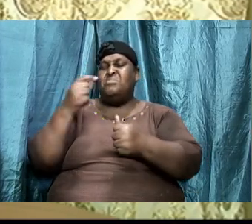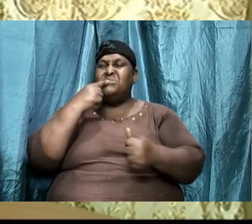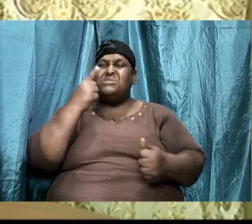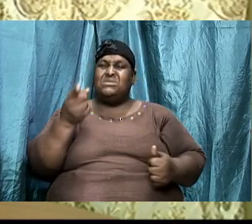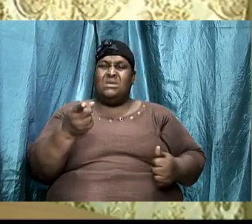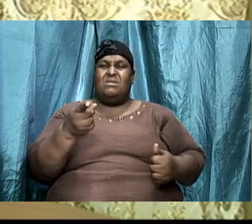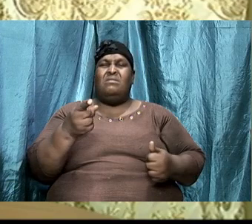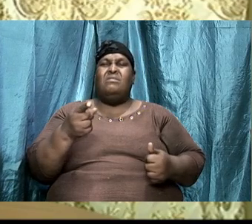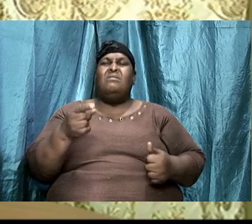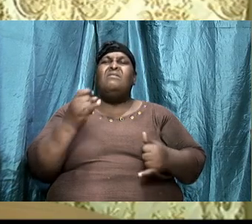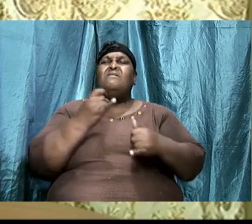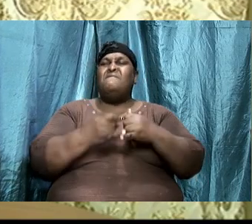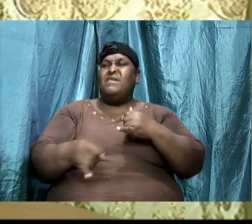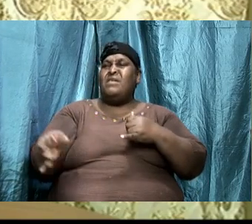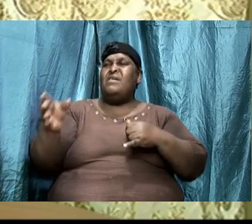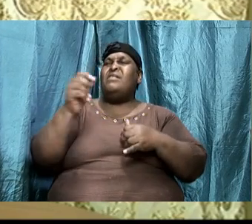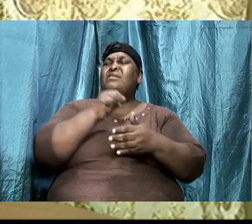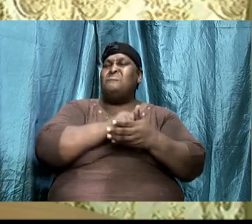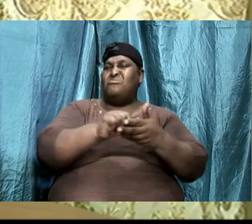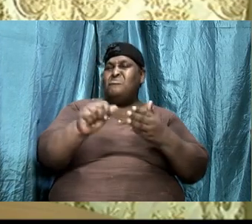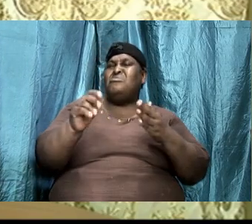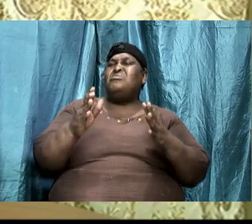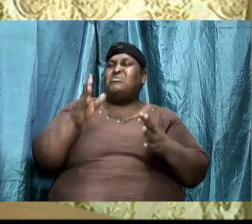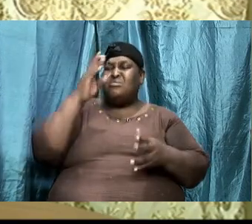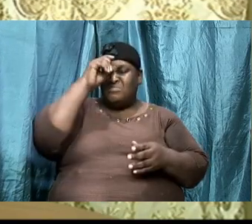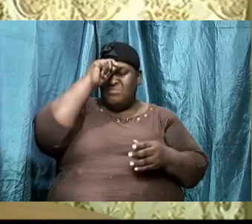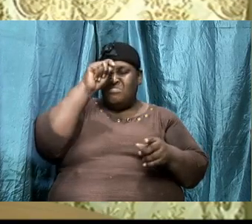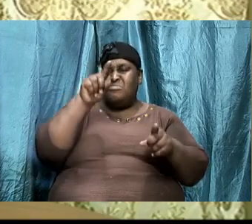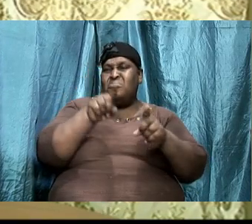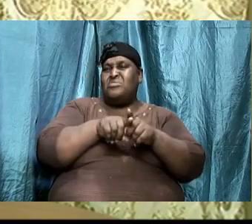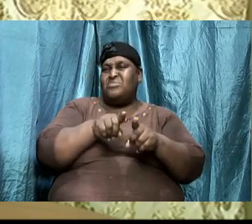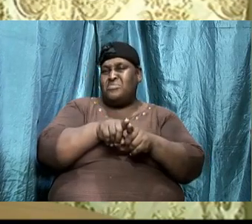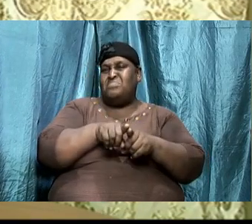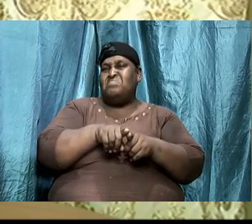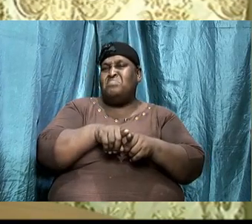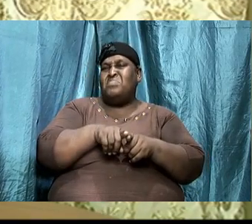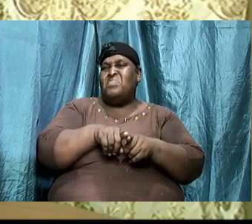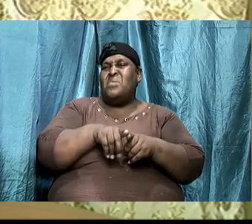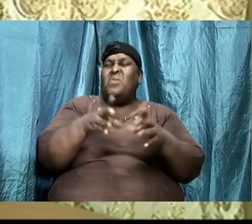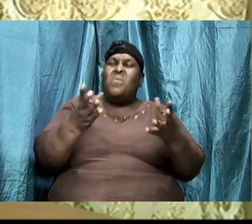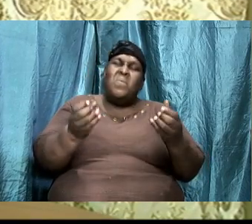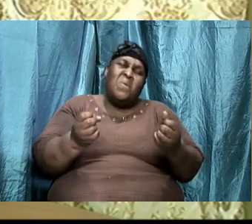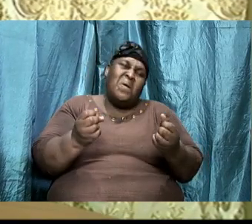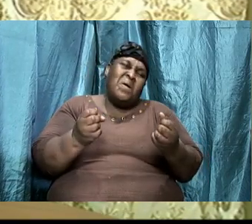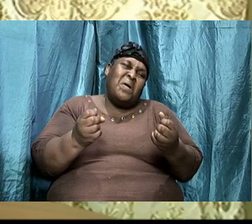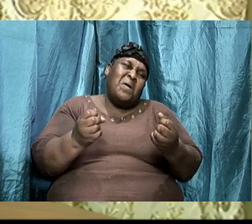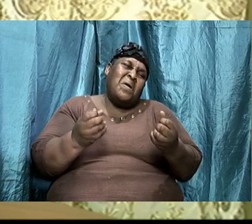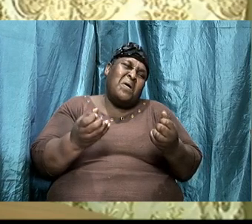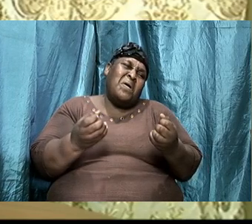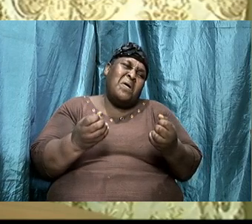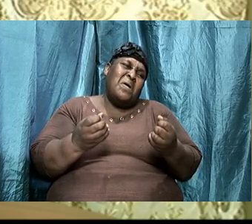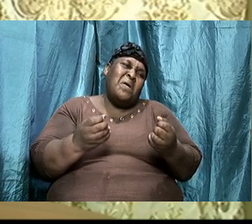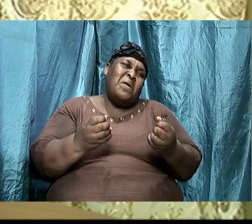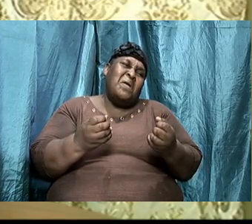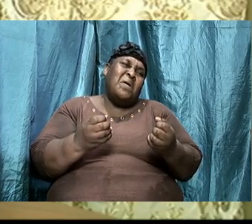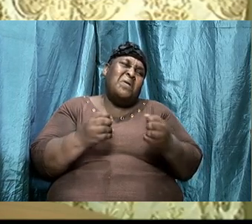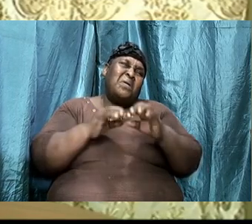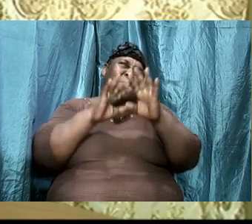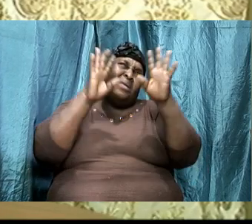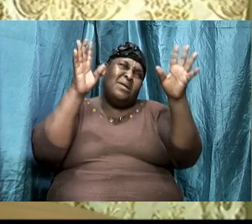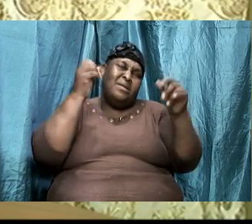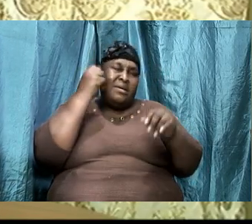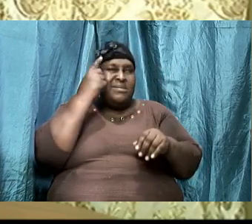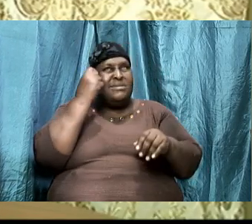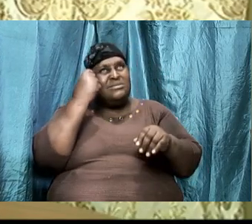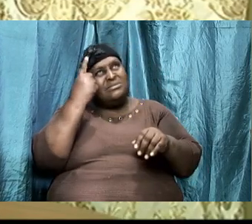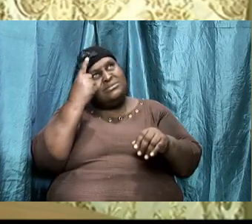in the Lord and in the power of his might. You know, we want to clearly define what the apostle meant when he said, strong in